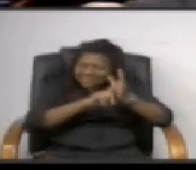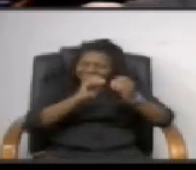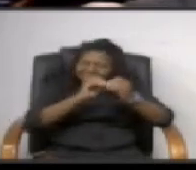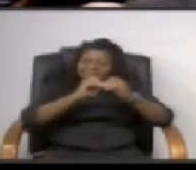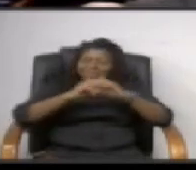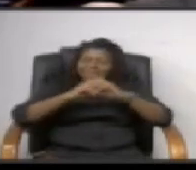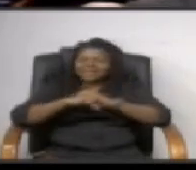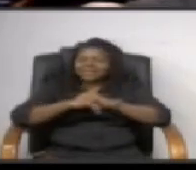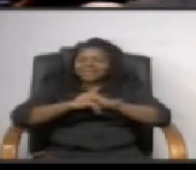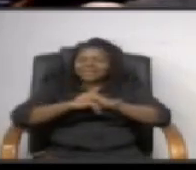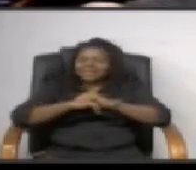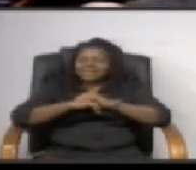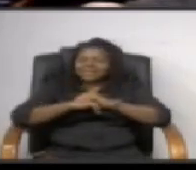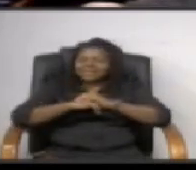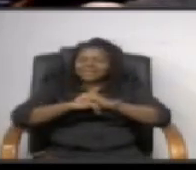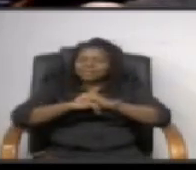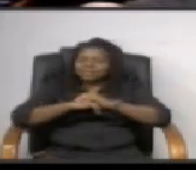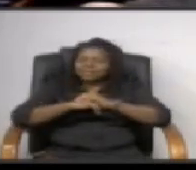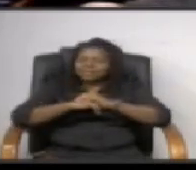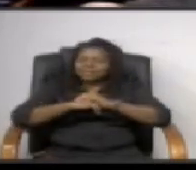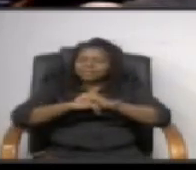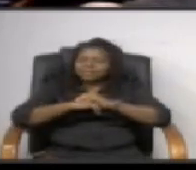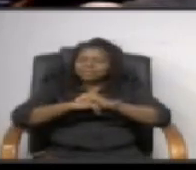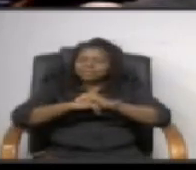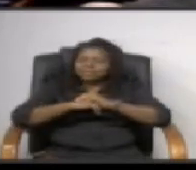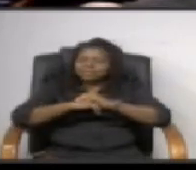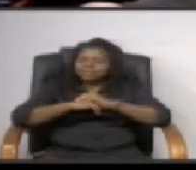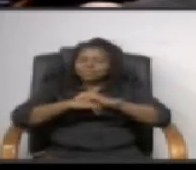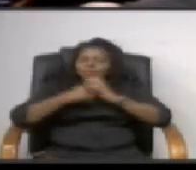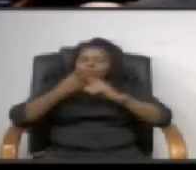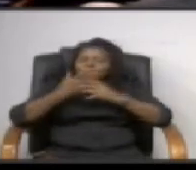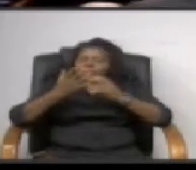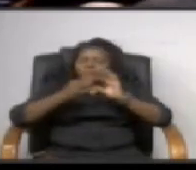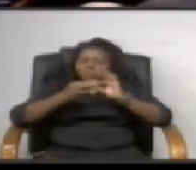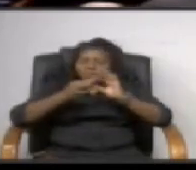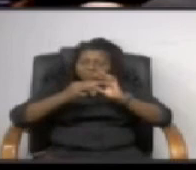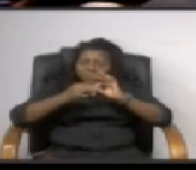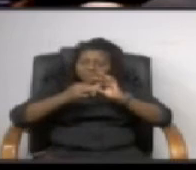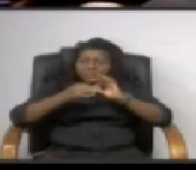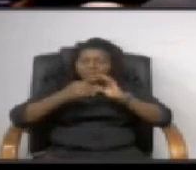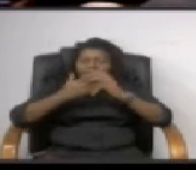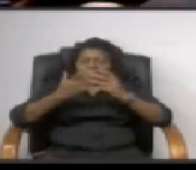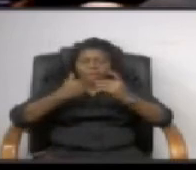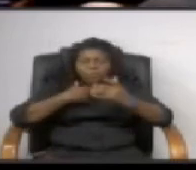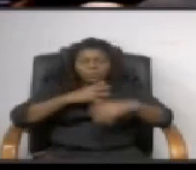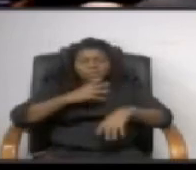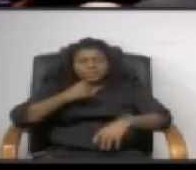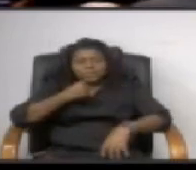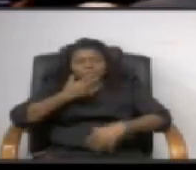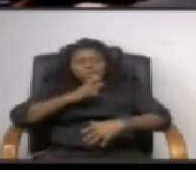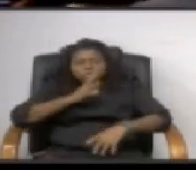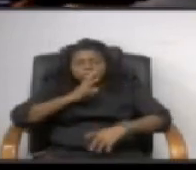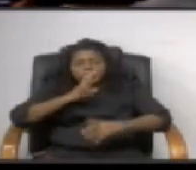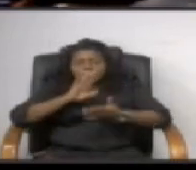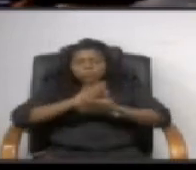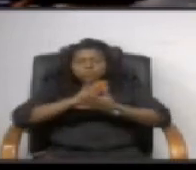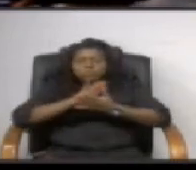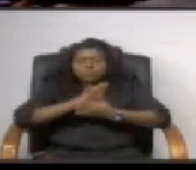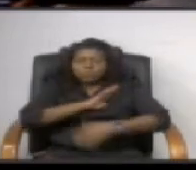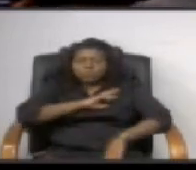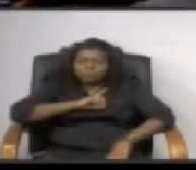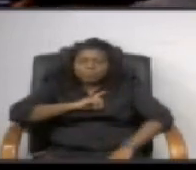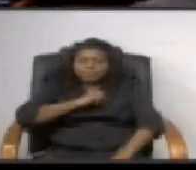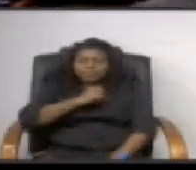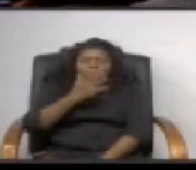voted for something we just talked about actually bringing this up and talking with our school board representative about it when we talk about legislative